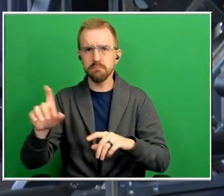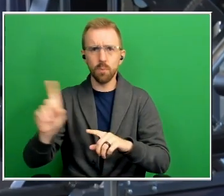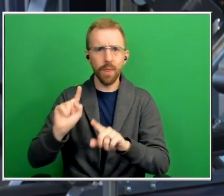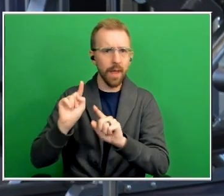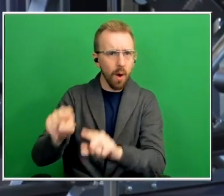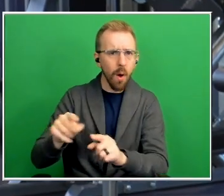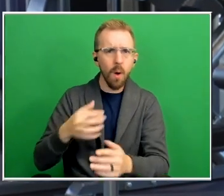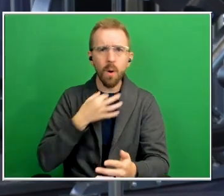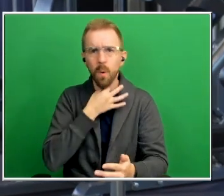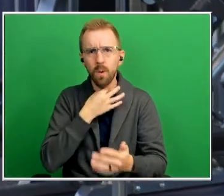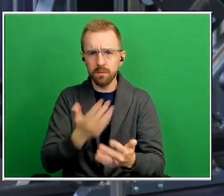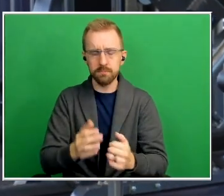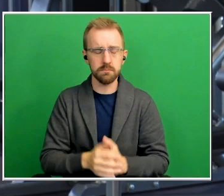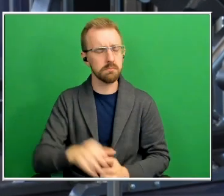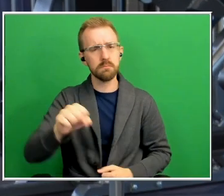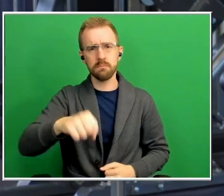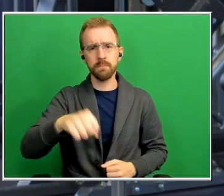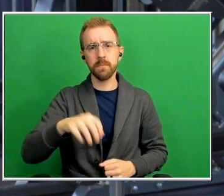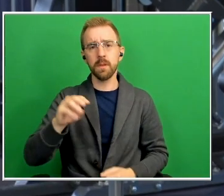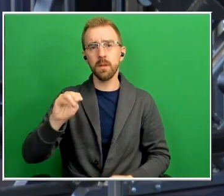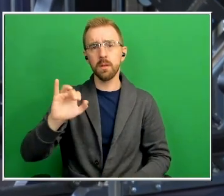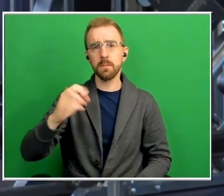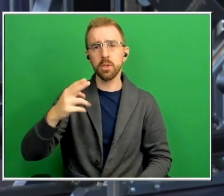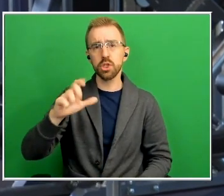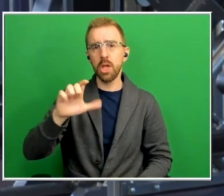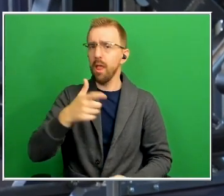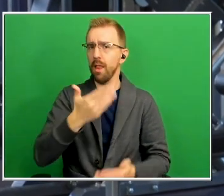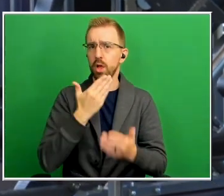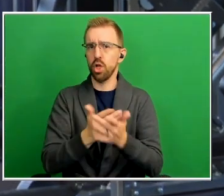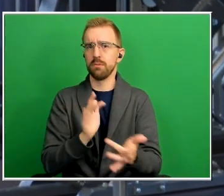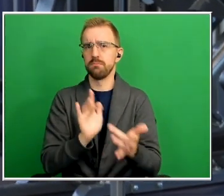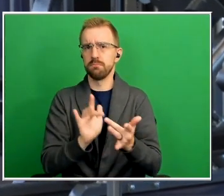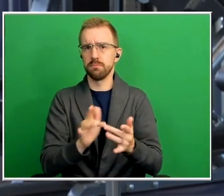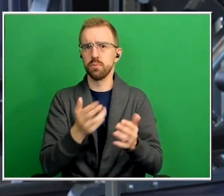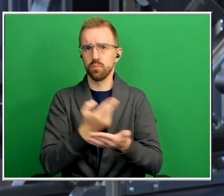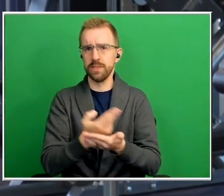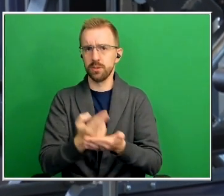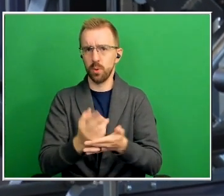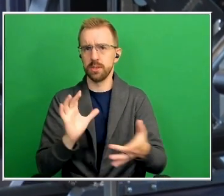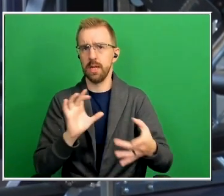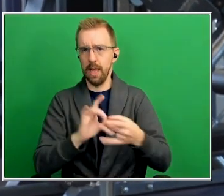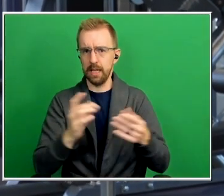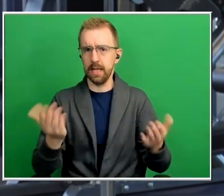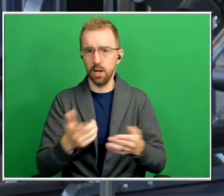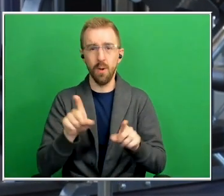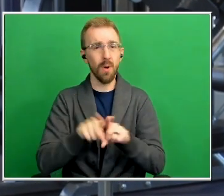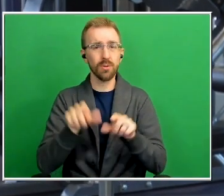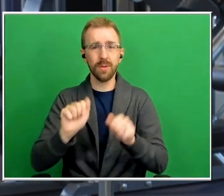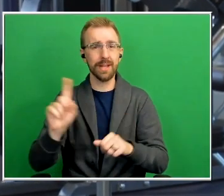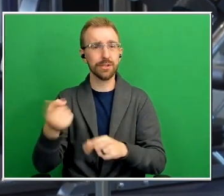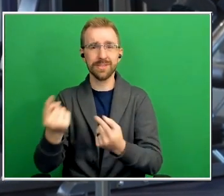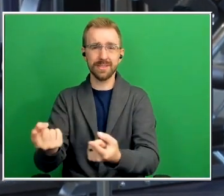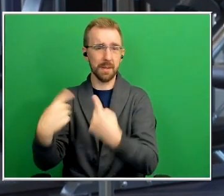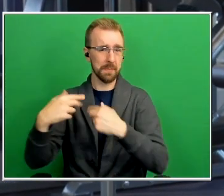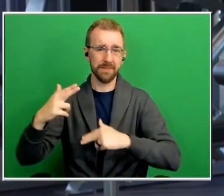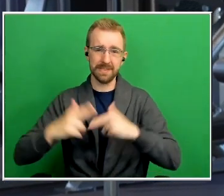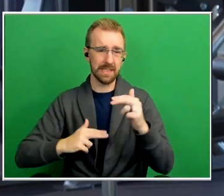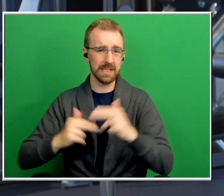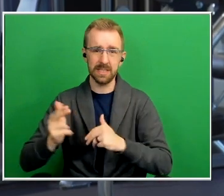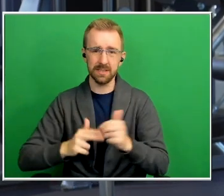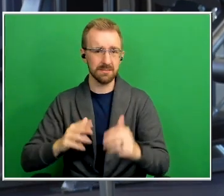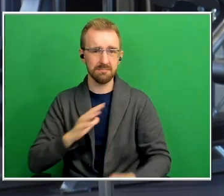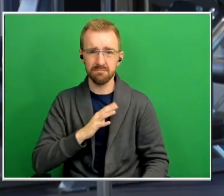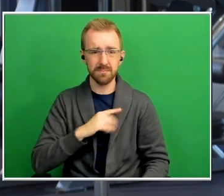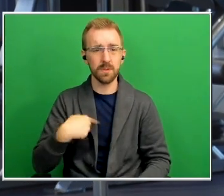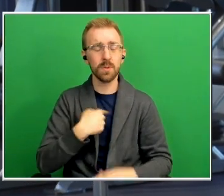absolutely so michelle is a great resource to get to get connected out here you can also just come out to our facility um we start off with a